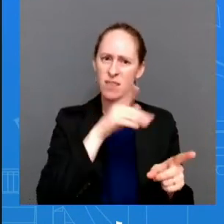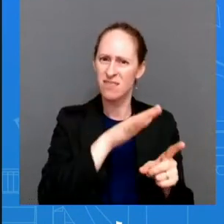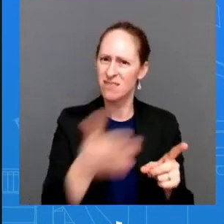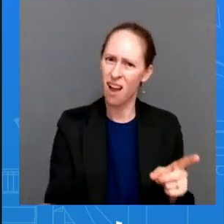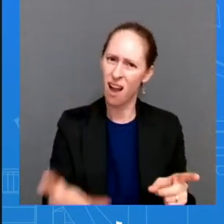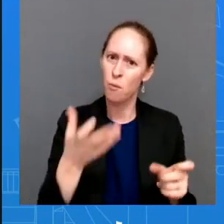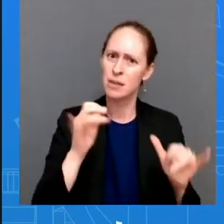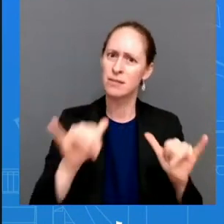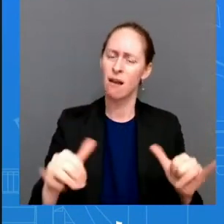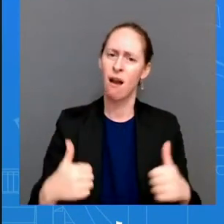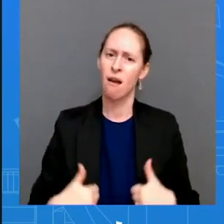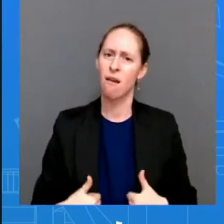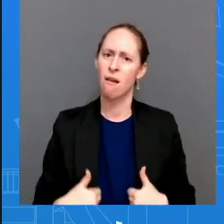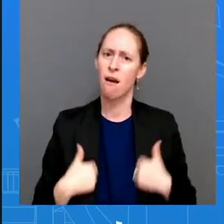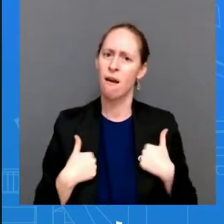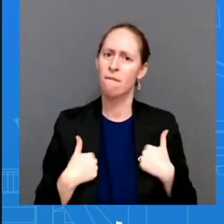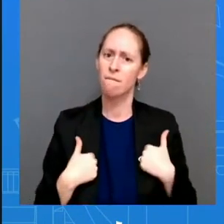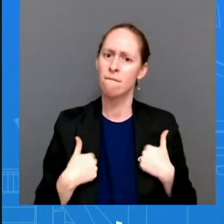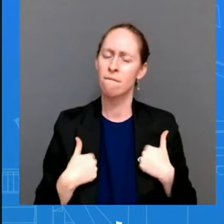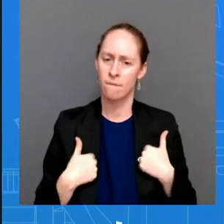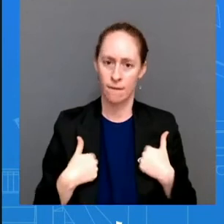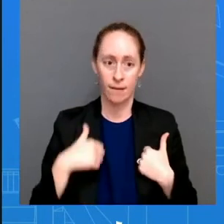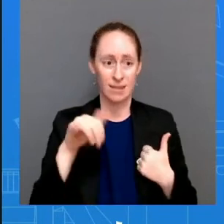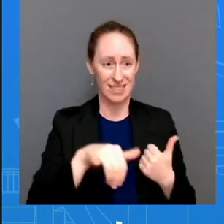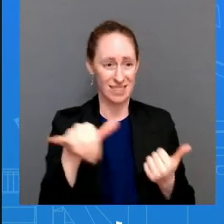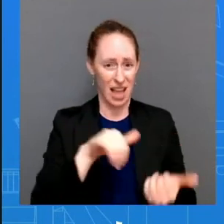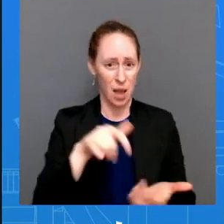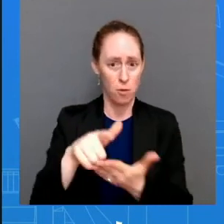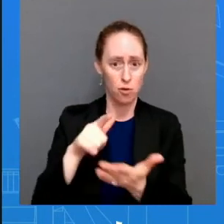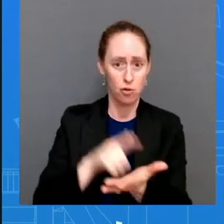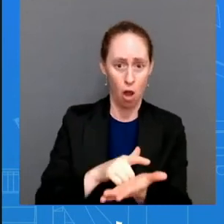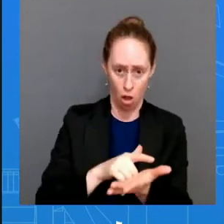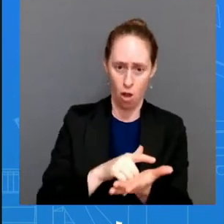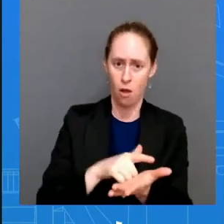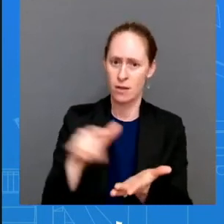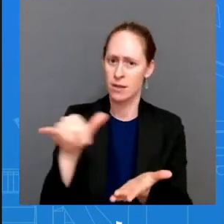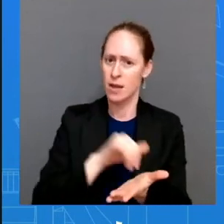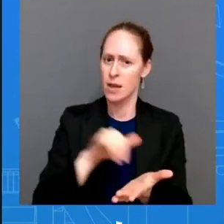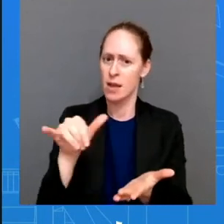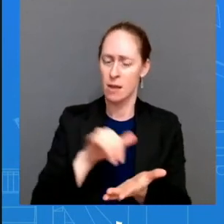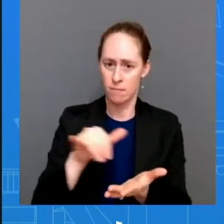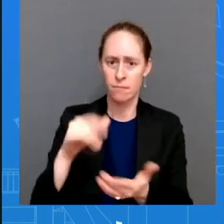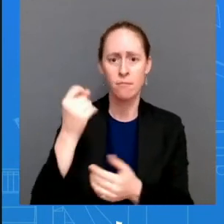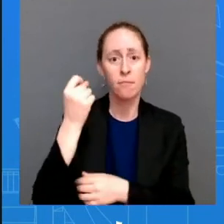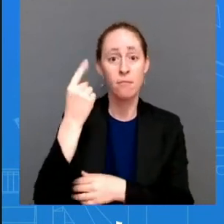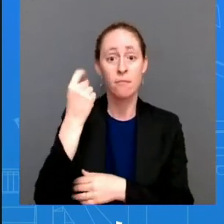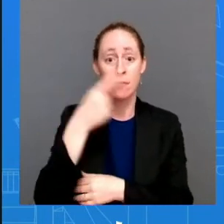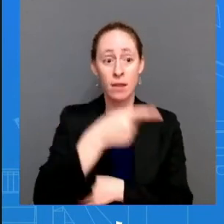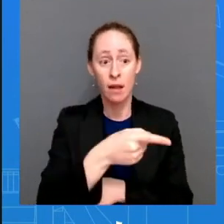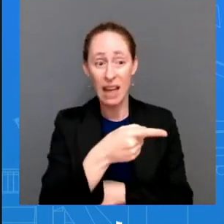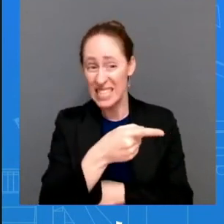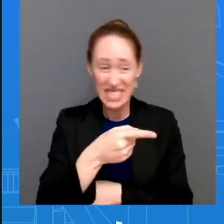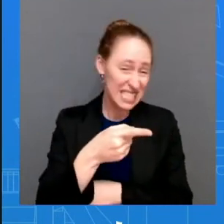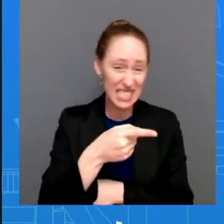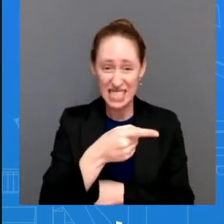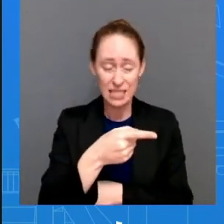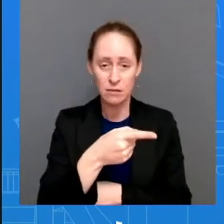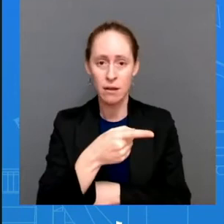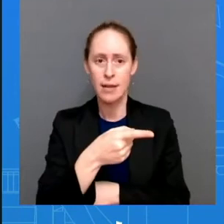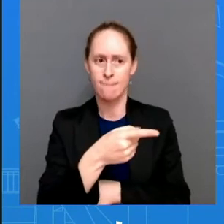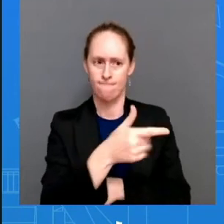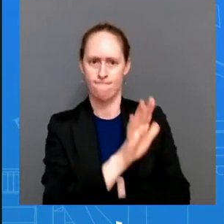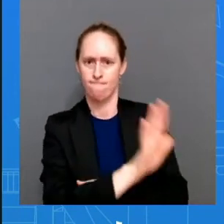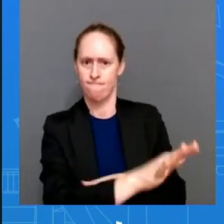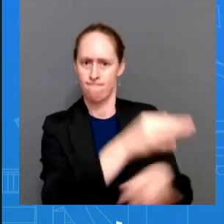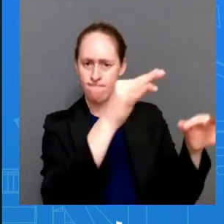same law there are exceptions for moral or religious objections to the question that you're asking me to provide particular medical services